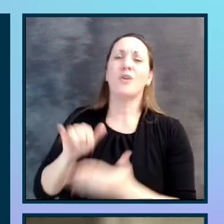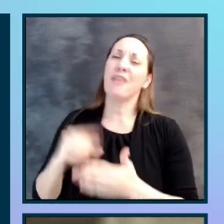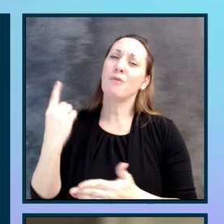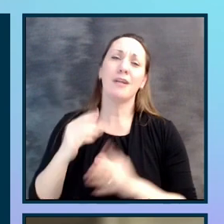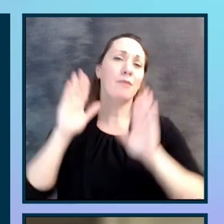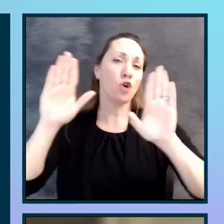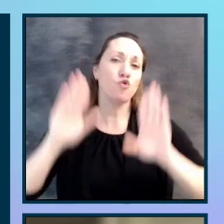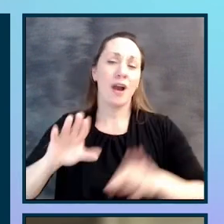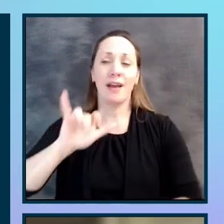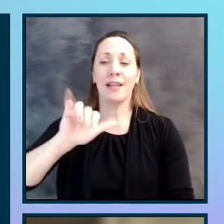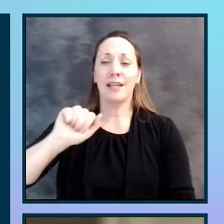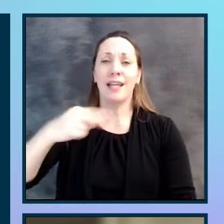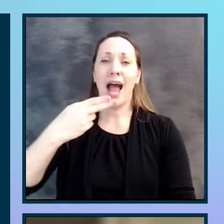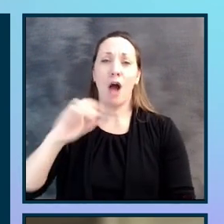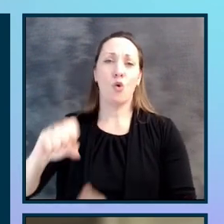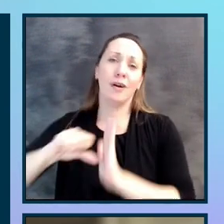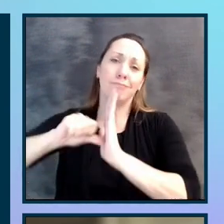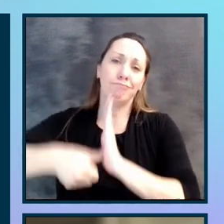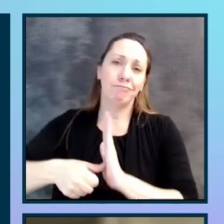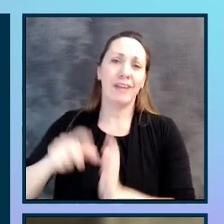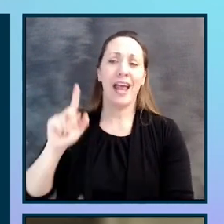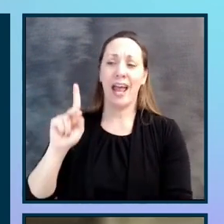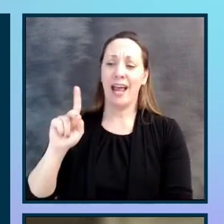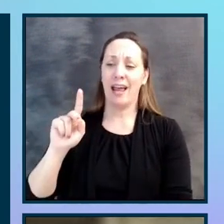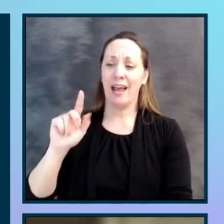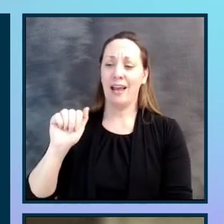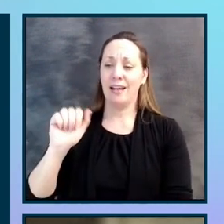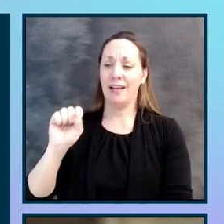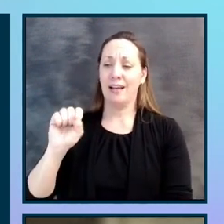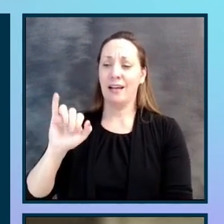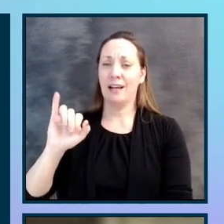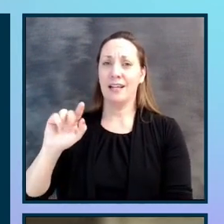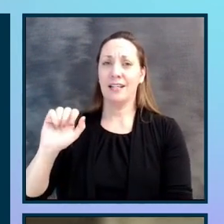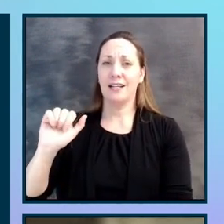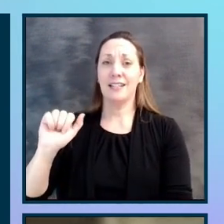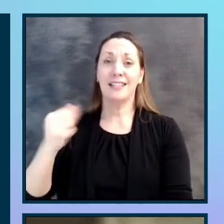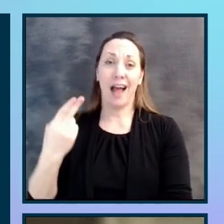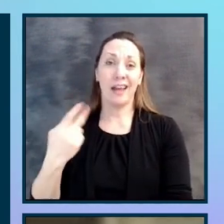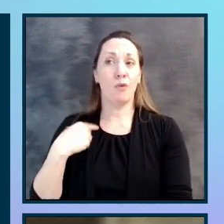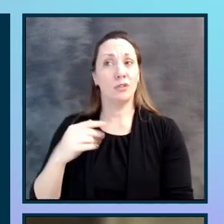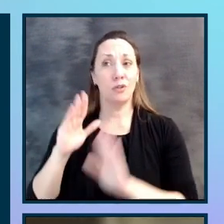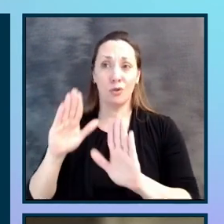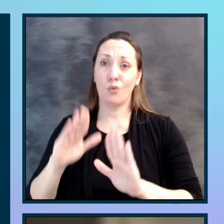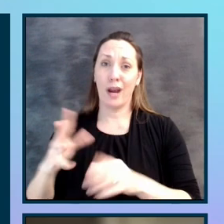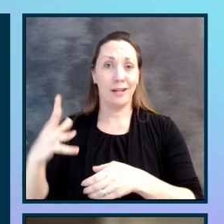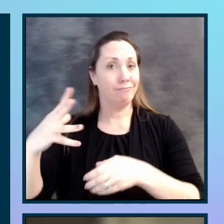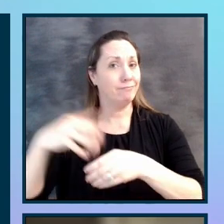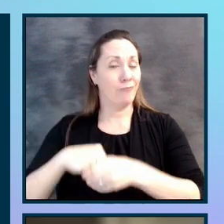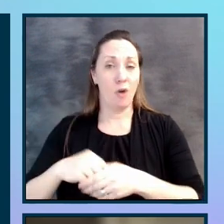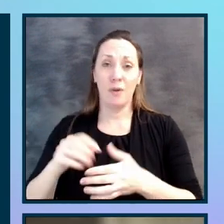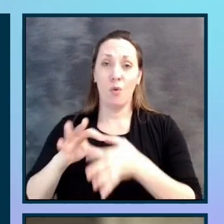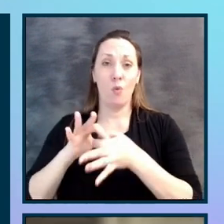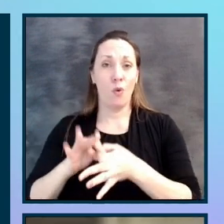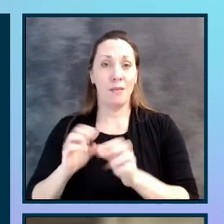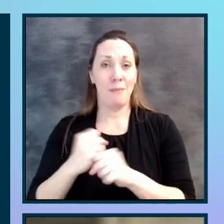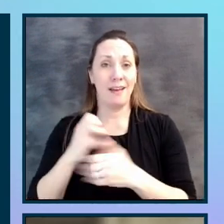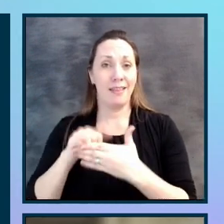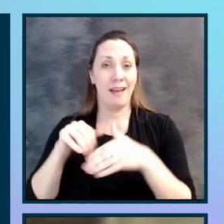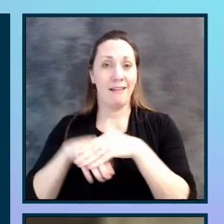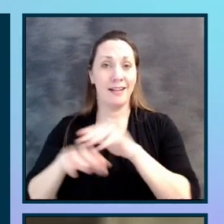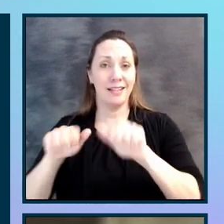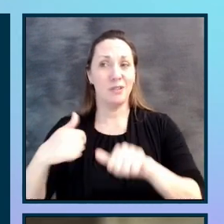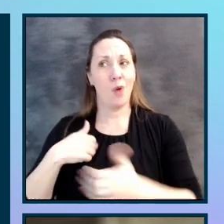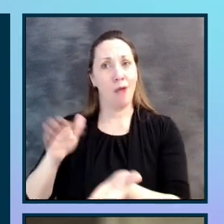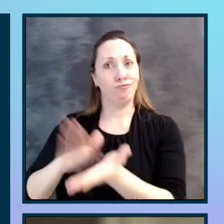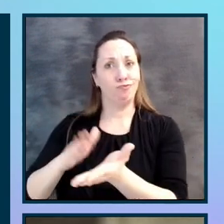Yahoo had put an emphasis on. Kasaya was really a big proponent of getting the products more accessible. So I really owe a lot to her.